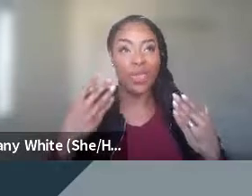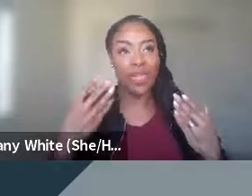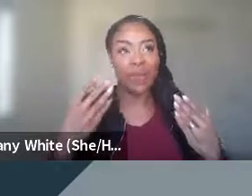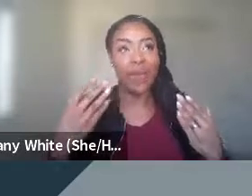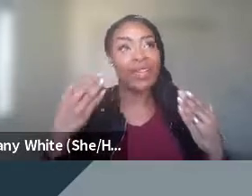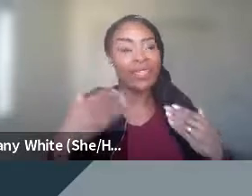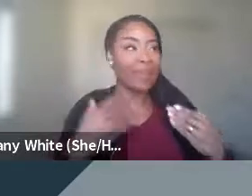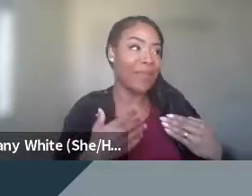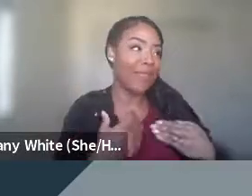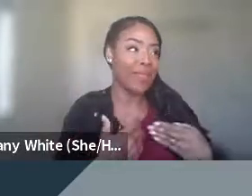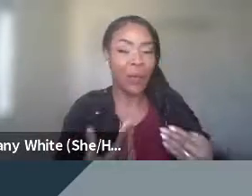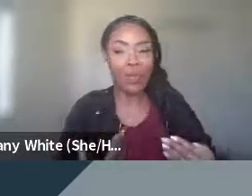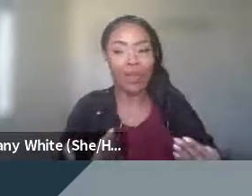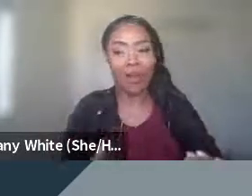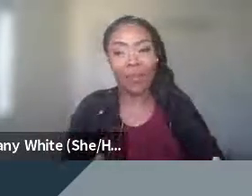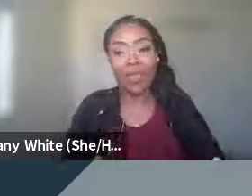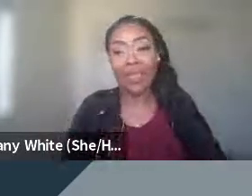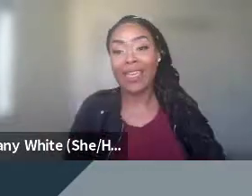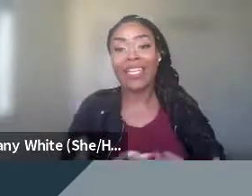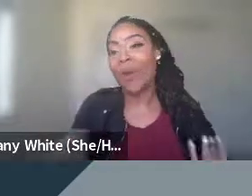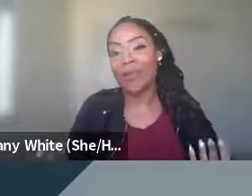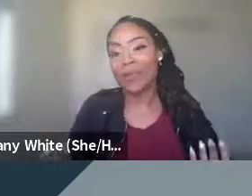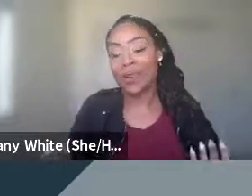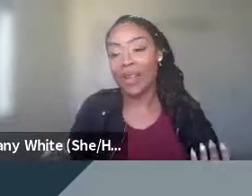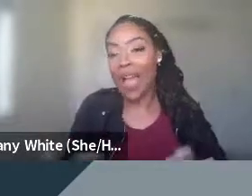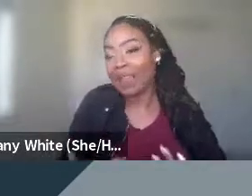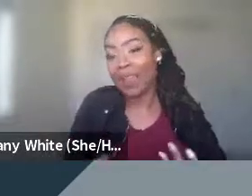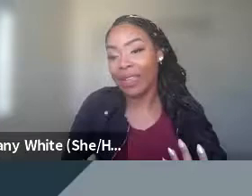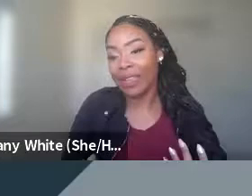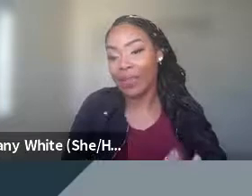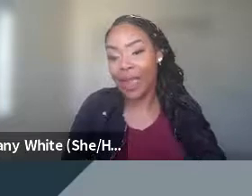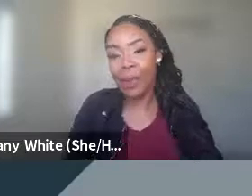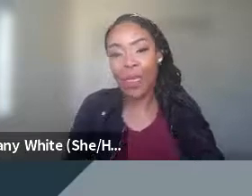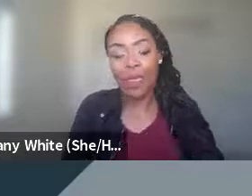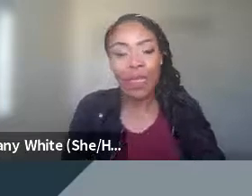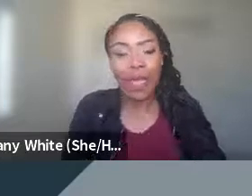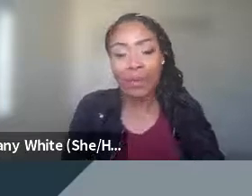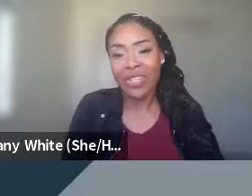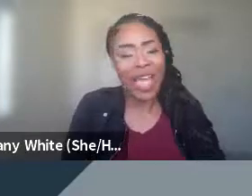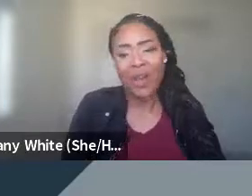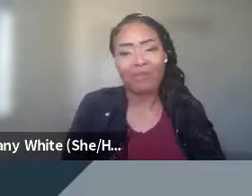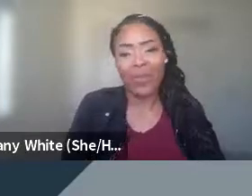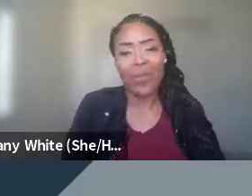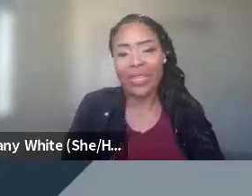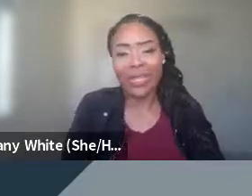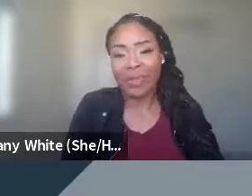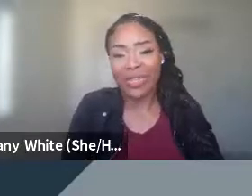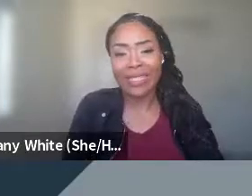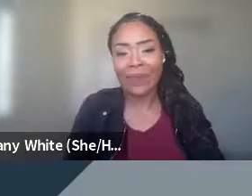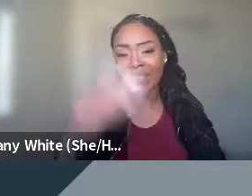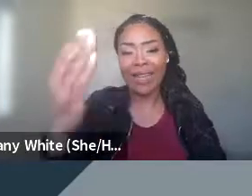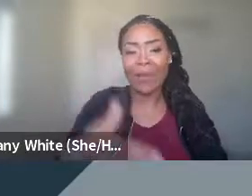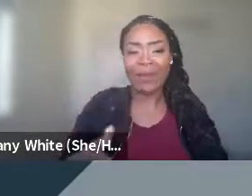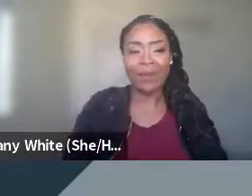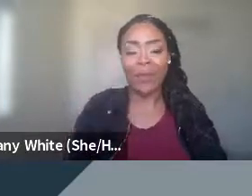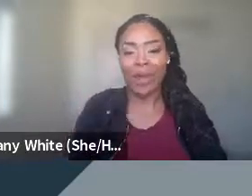critical thinking about, is this something that is helping me or hurting me? It's part of the learning. I love it. Right. I don't, we don't need to complete